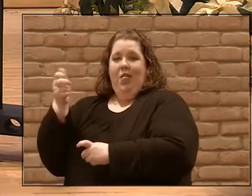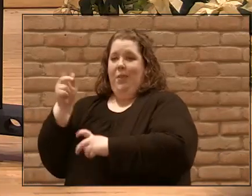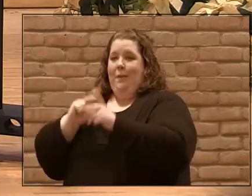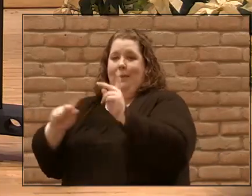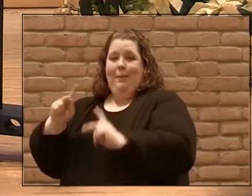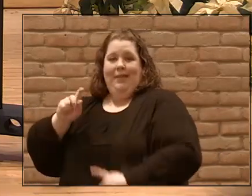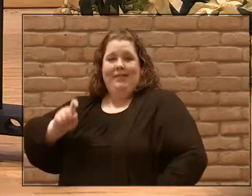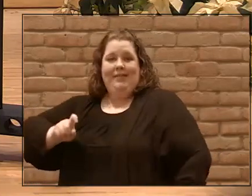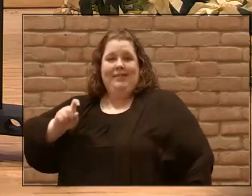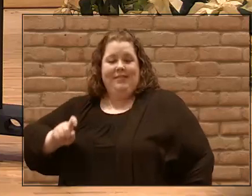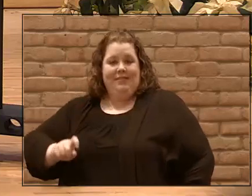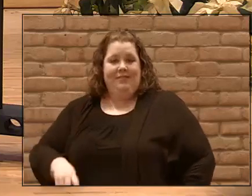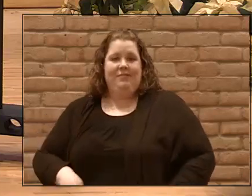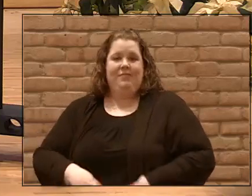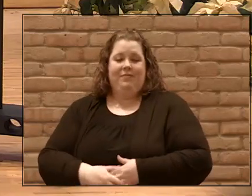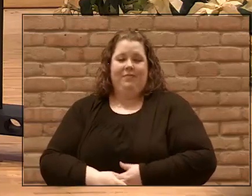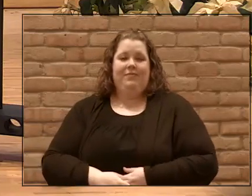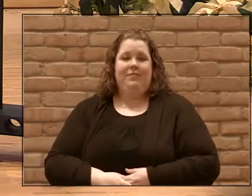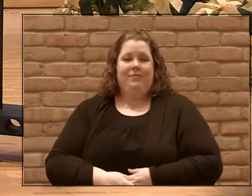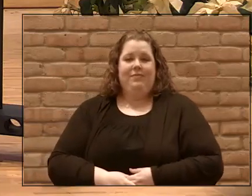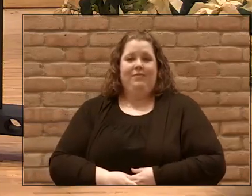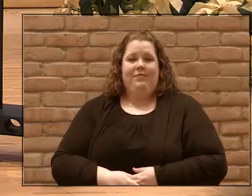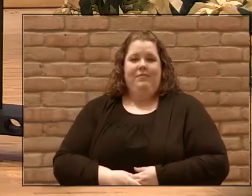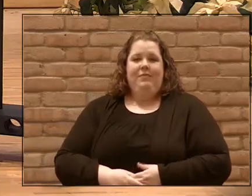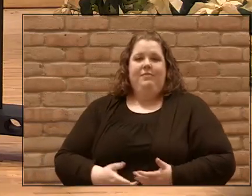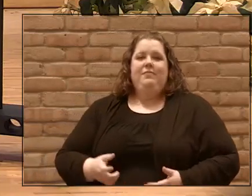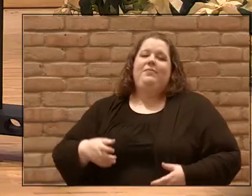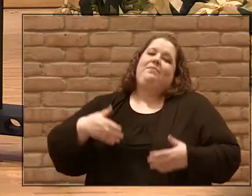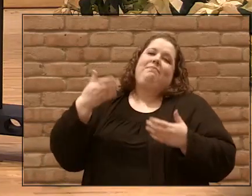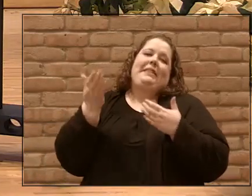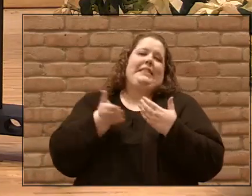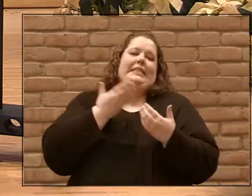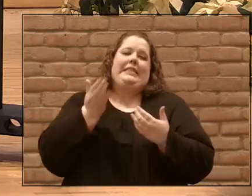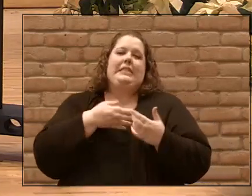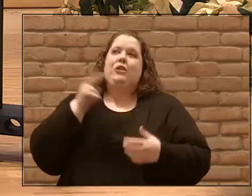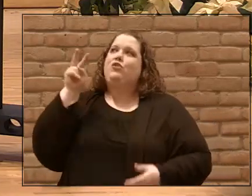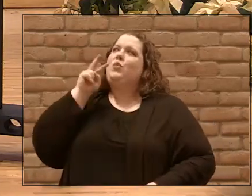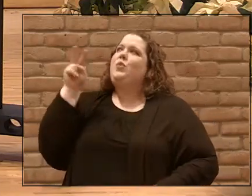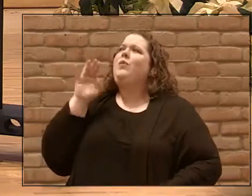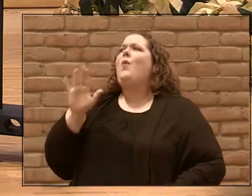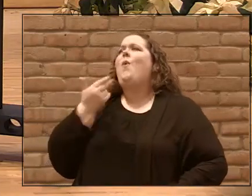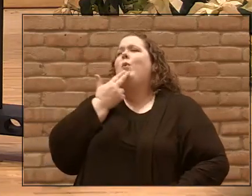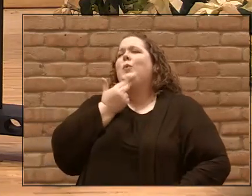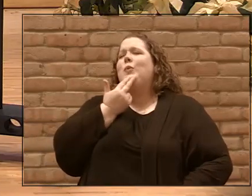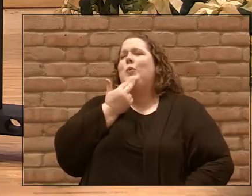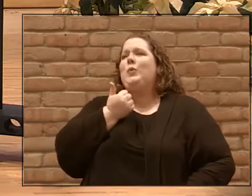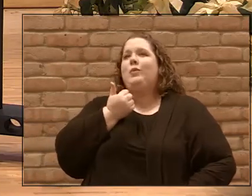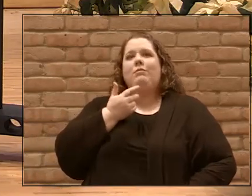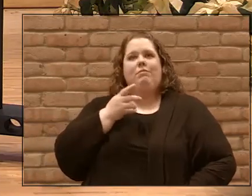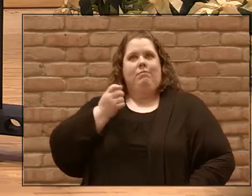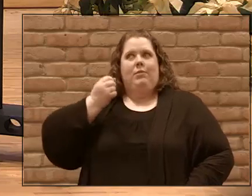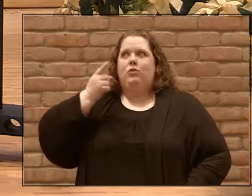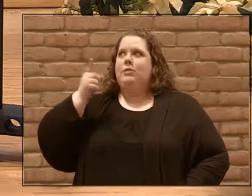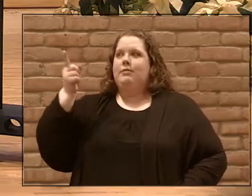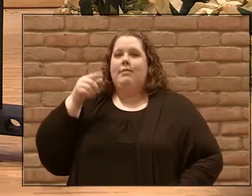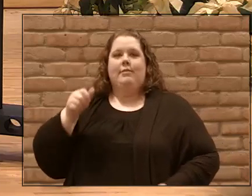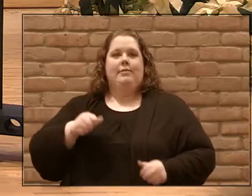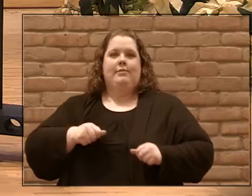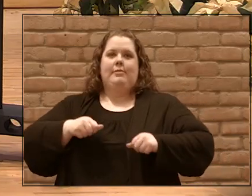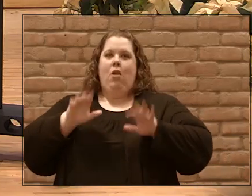It's easy to gloss over those words and say that's kind of cute. There's incredible sacrifice here.